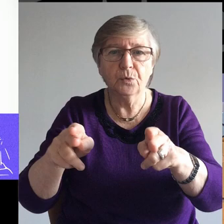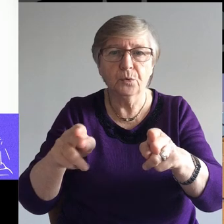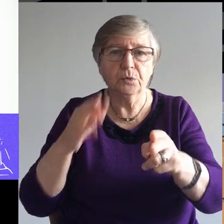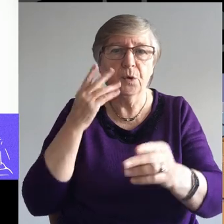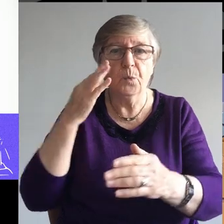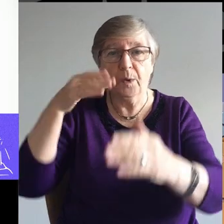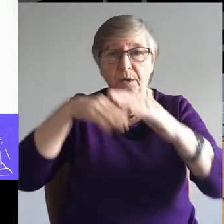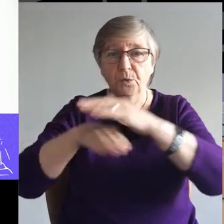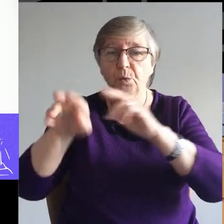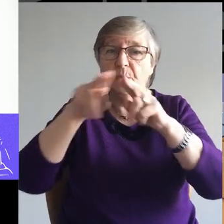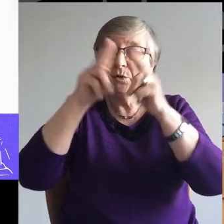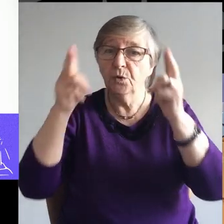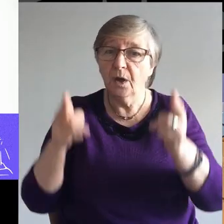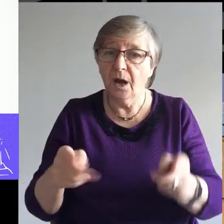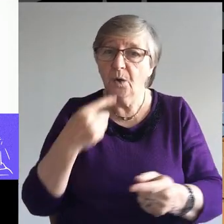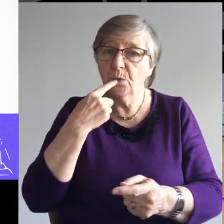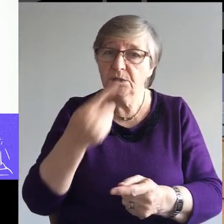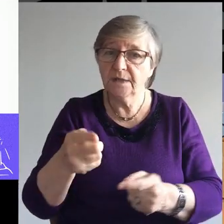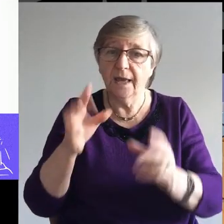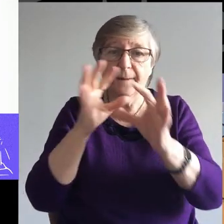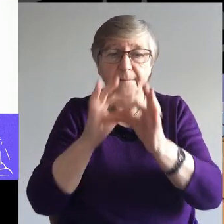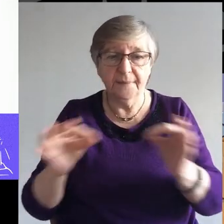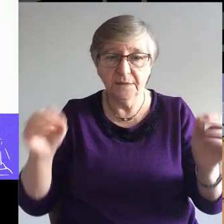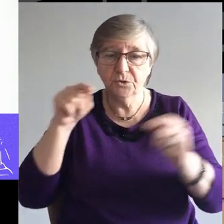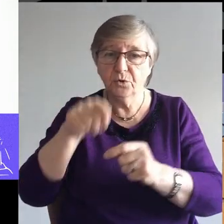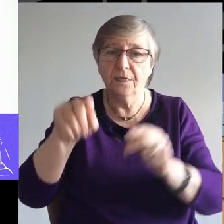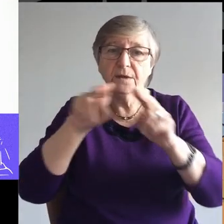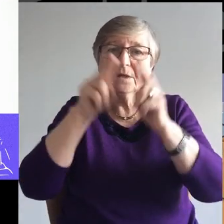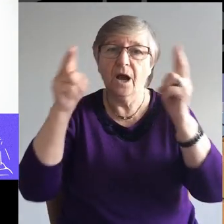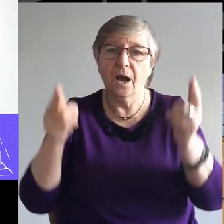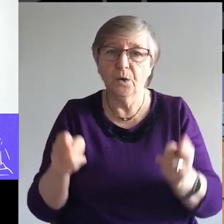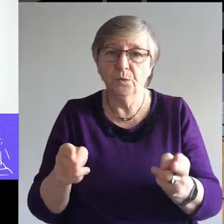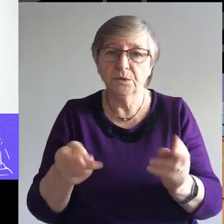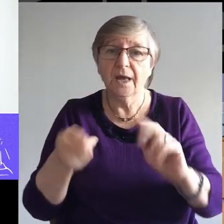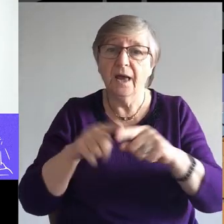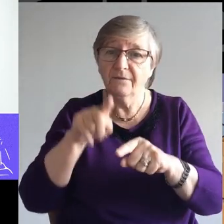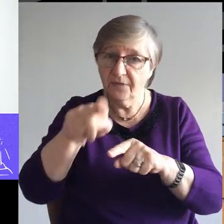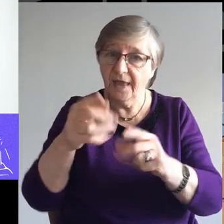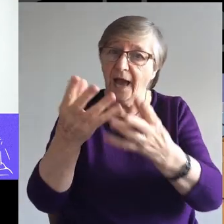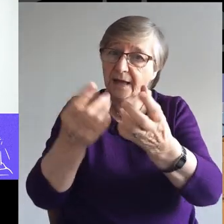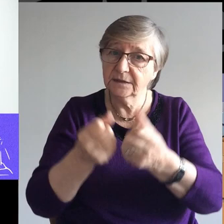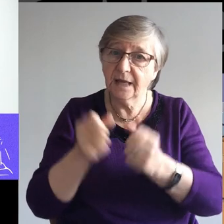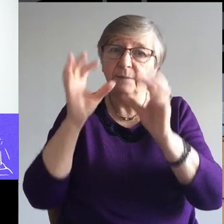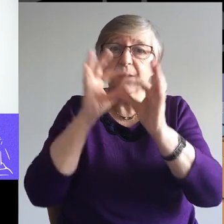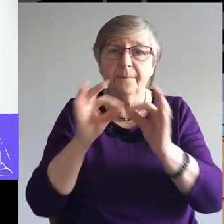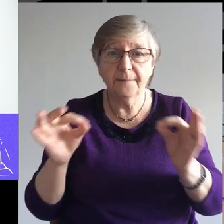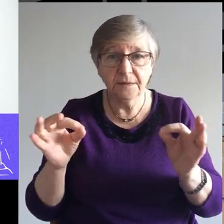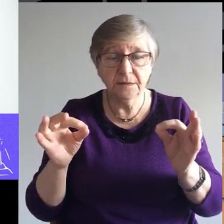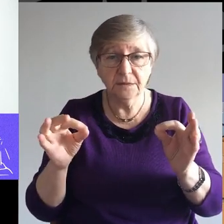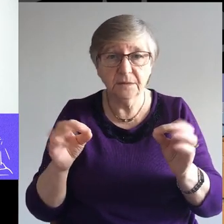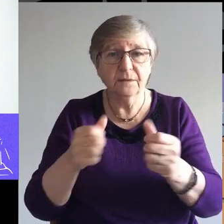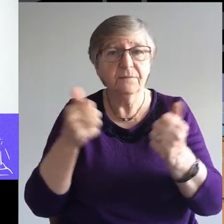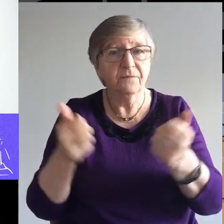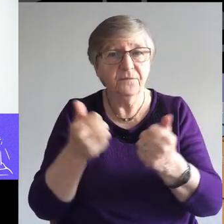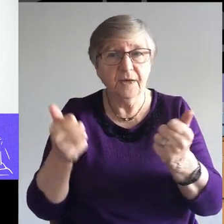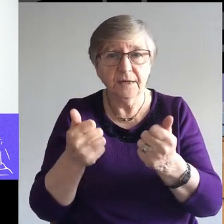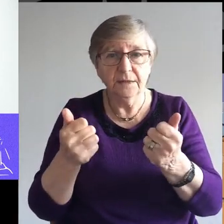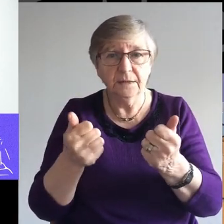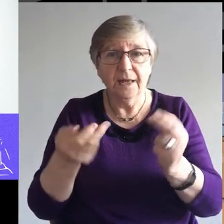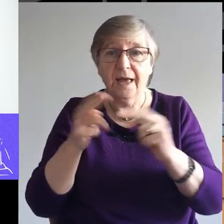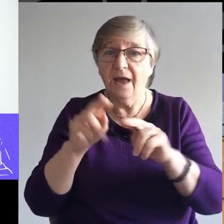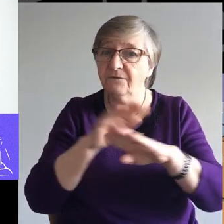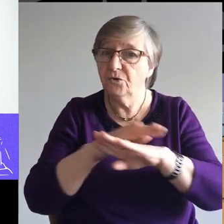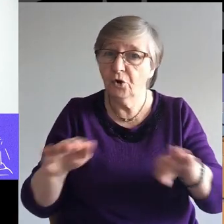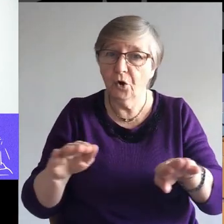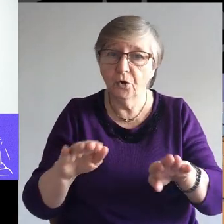a house, first say, Peace to this house. If someone who promotes peace is there, your peace will rest on them. If not,